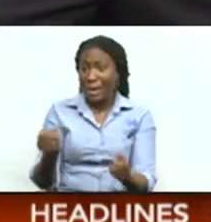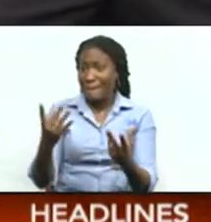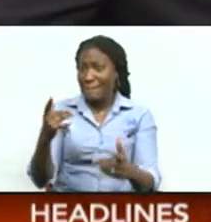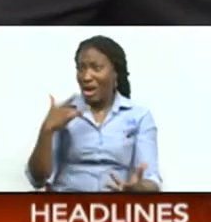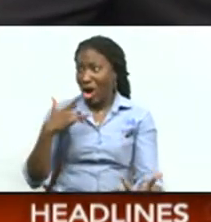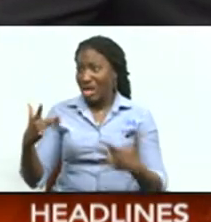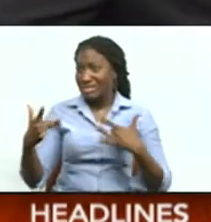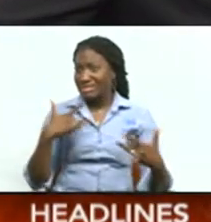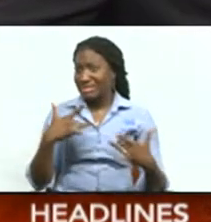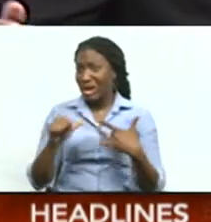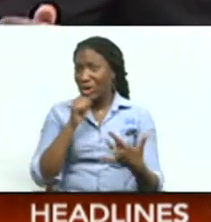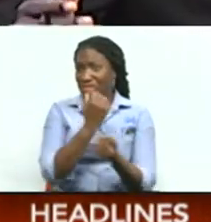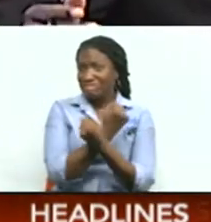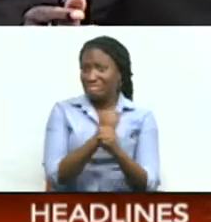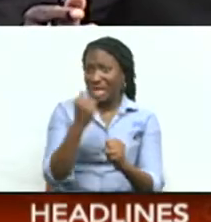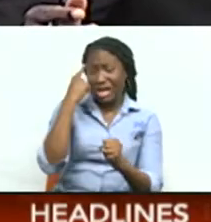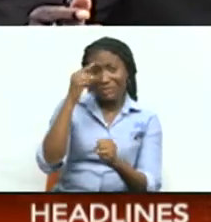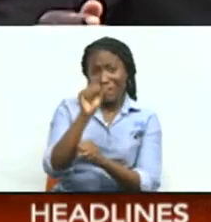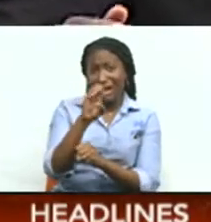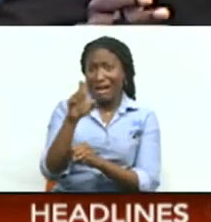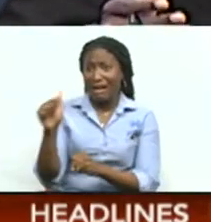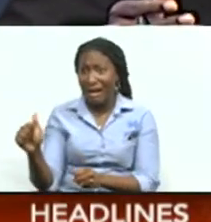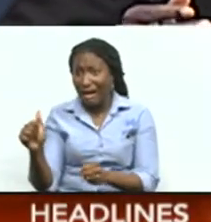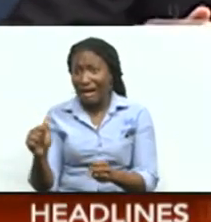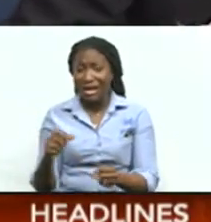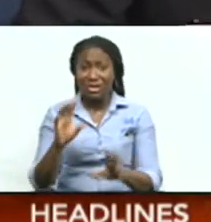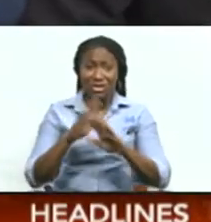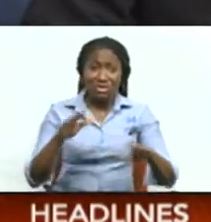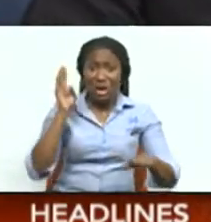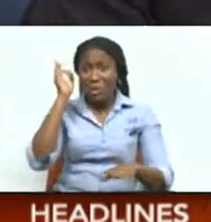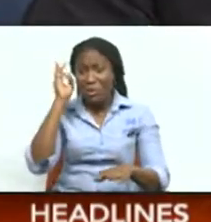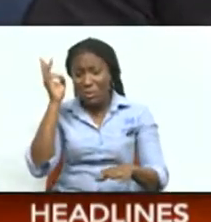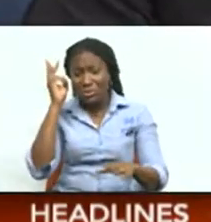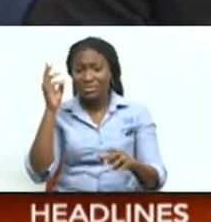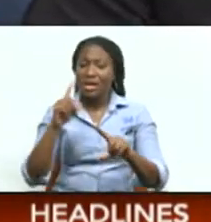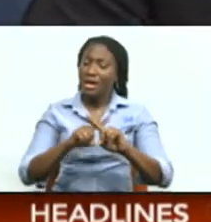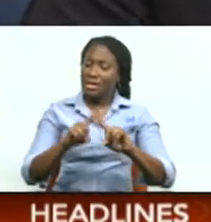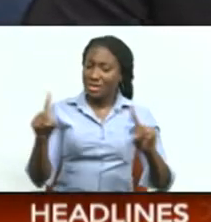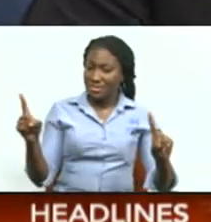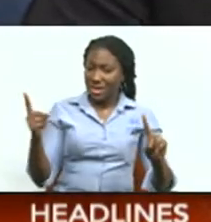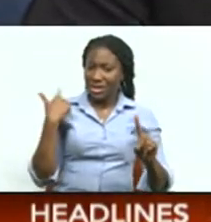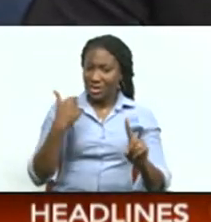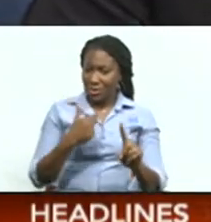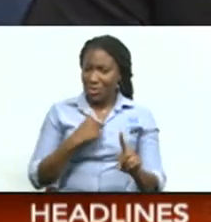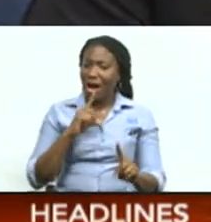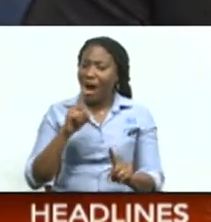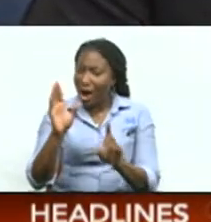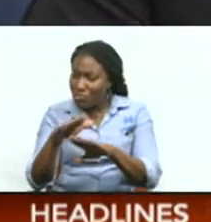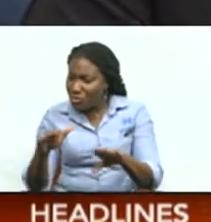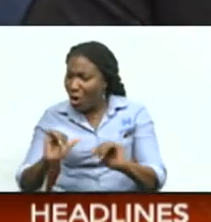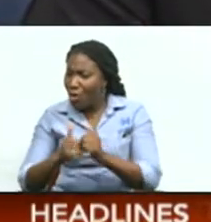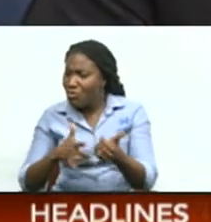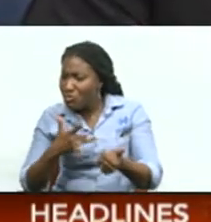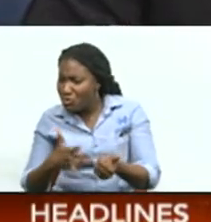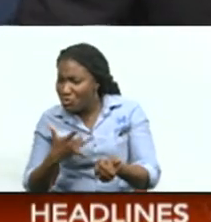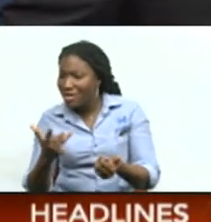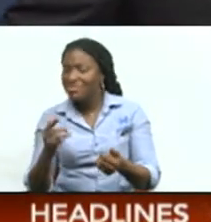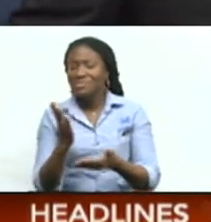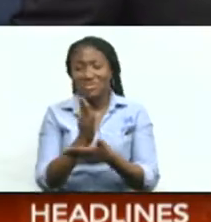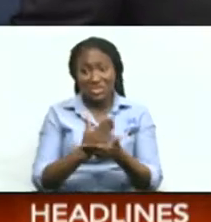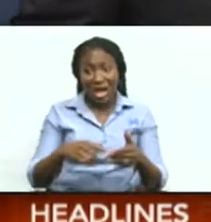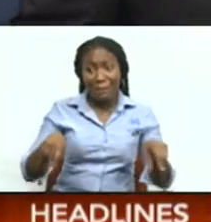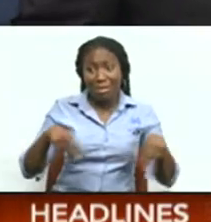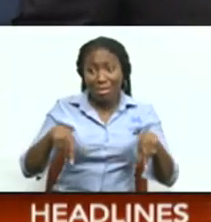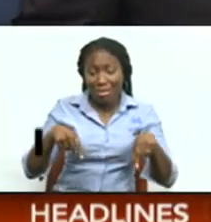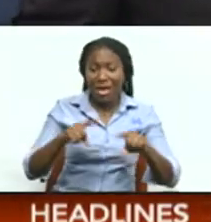parents and staff about how the incident would affect essay students. However, we hear in this report by Kimberly-Fletcher, there was anxiety among